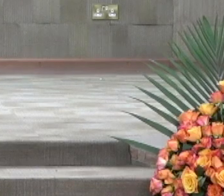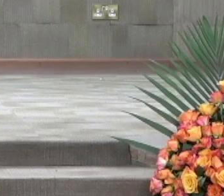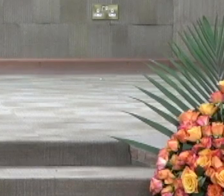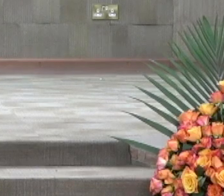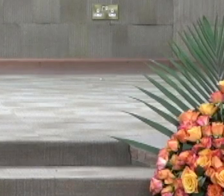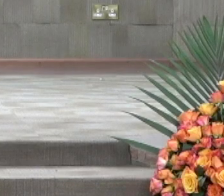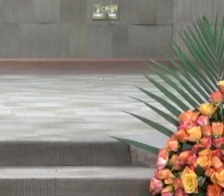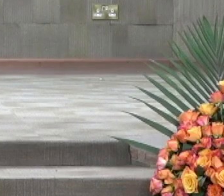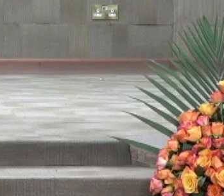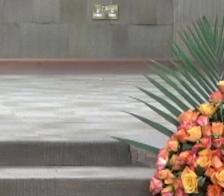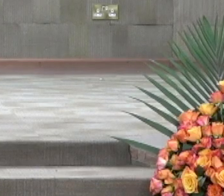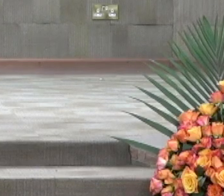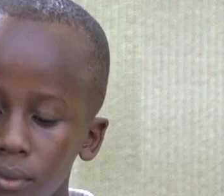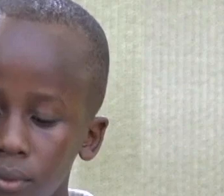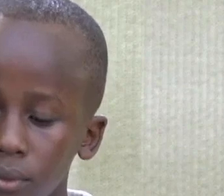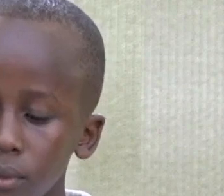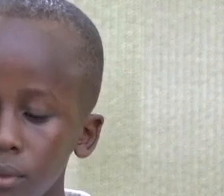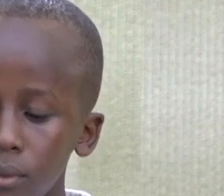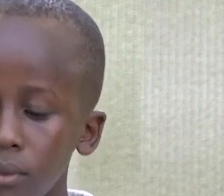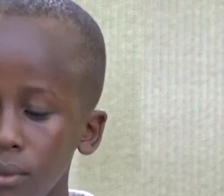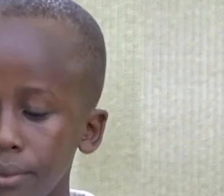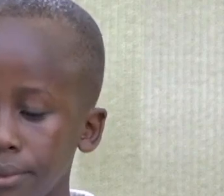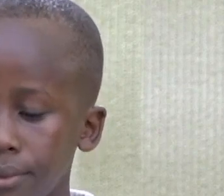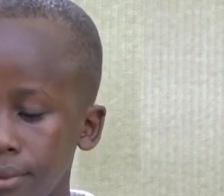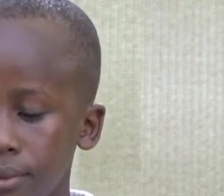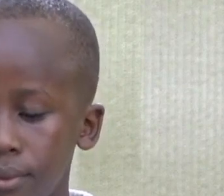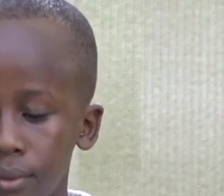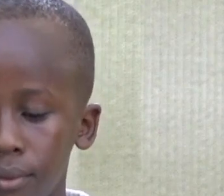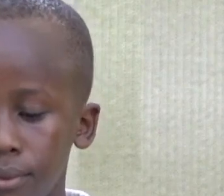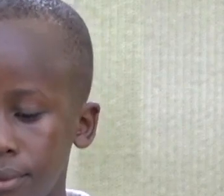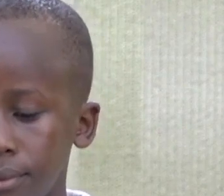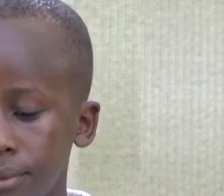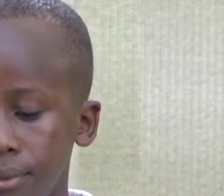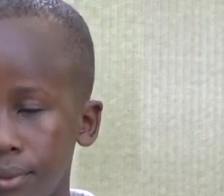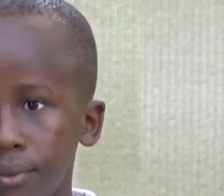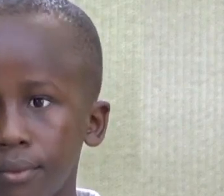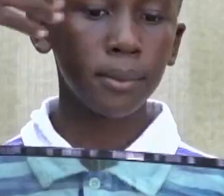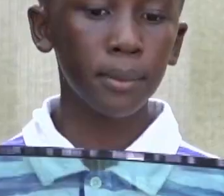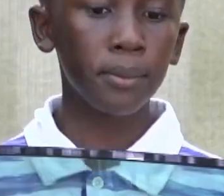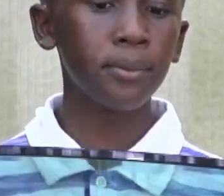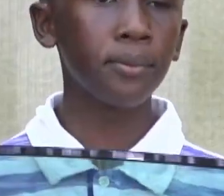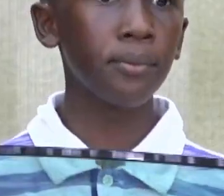footstep. But today we want to learn how we can pray like Jesus.